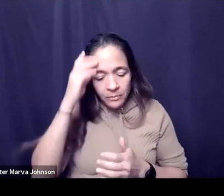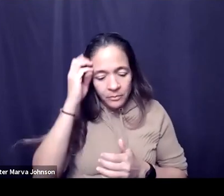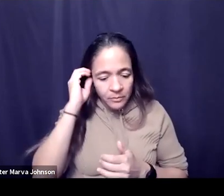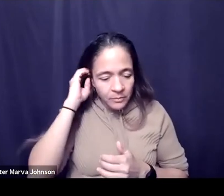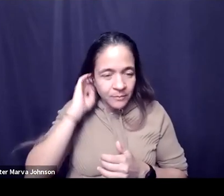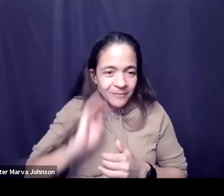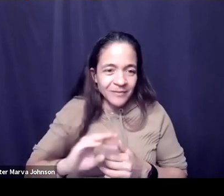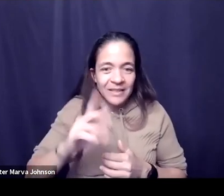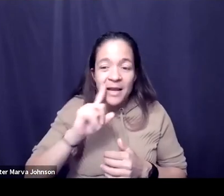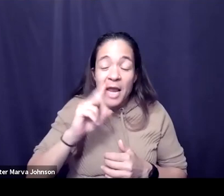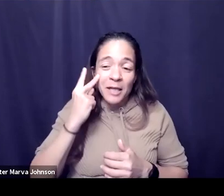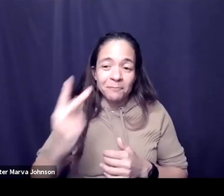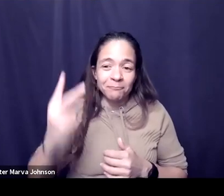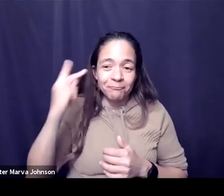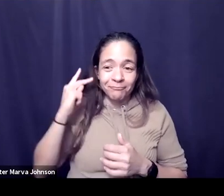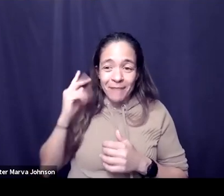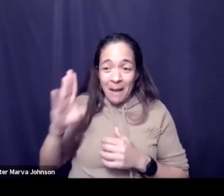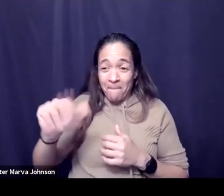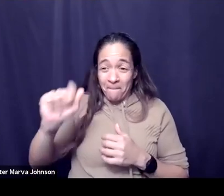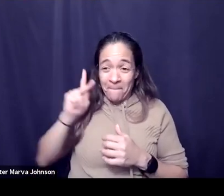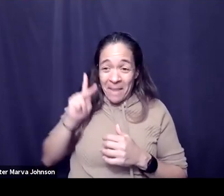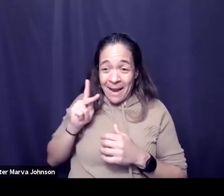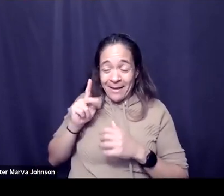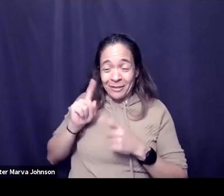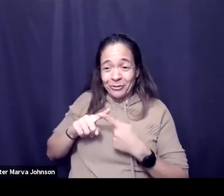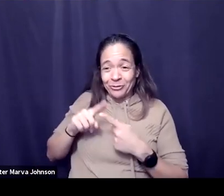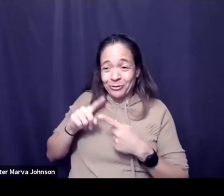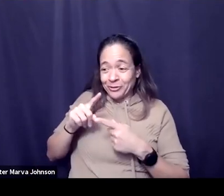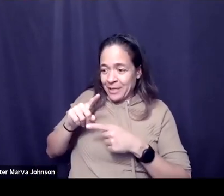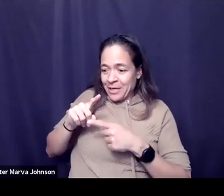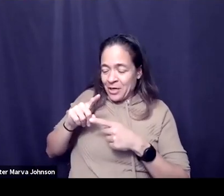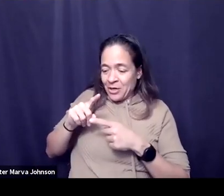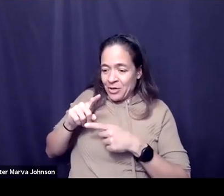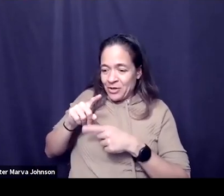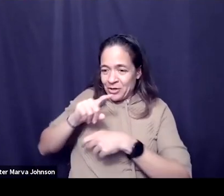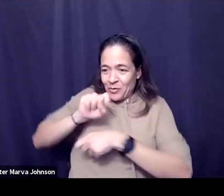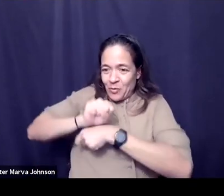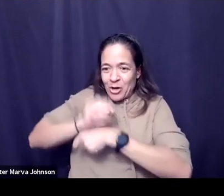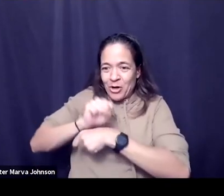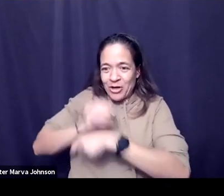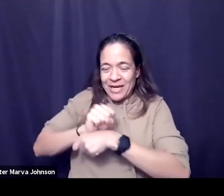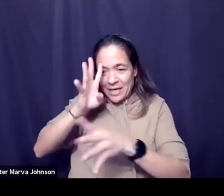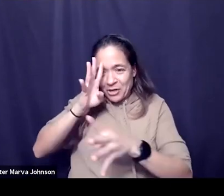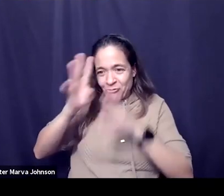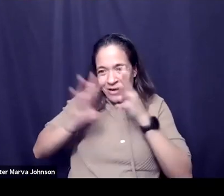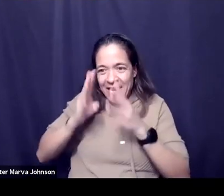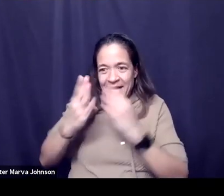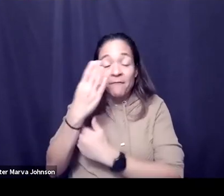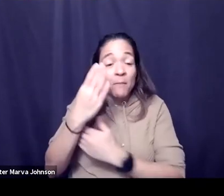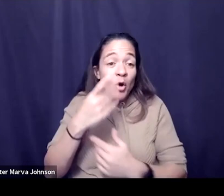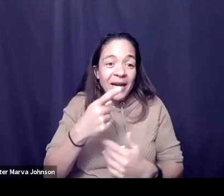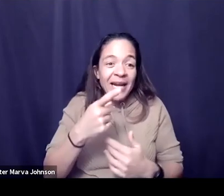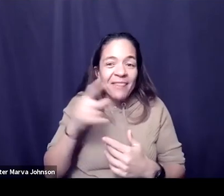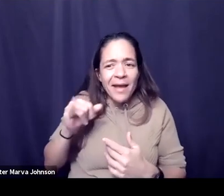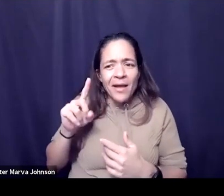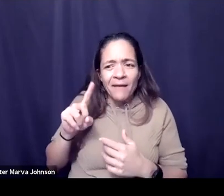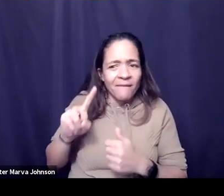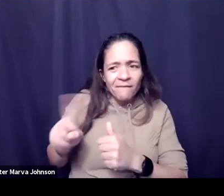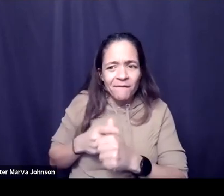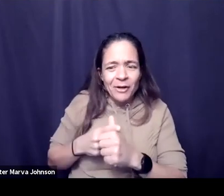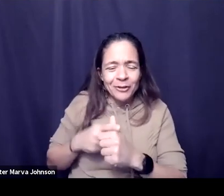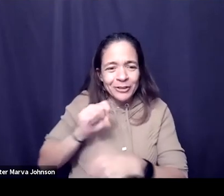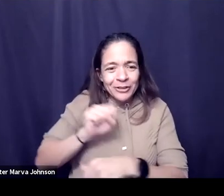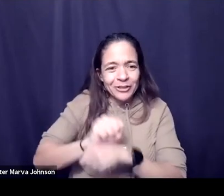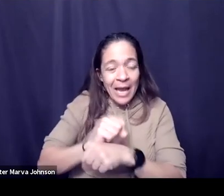starting to work at creative mornings it was it was my first job and i was taking multiple jobs but it was you know one of my first jobs out of college